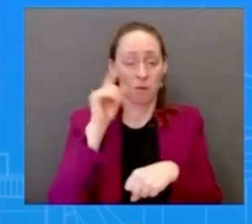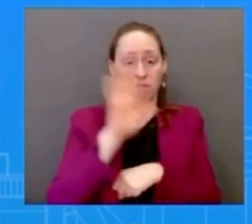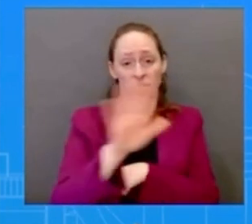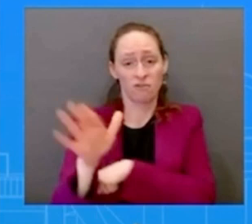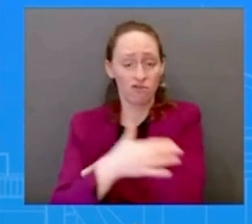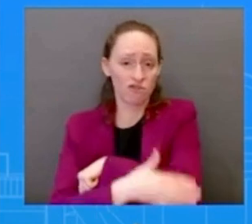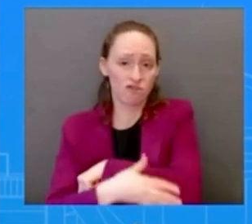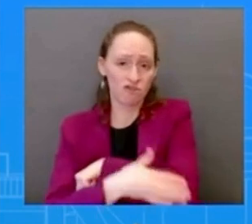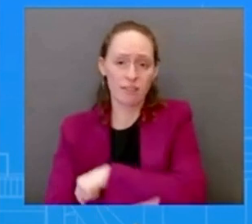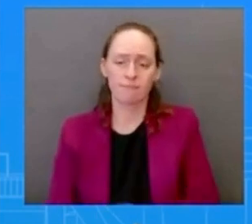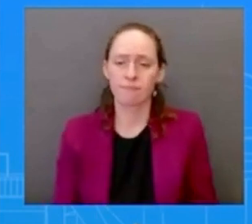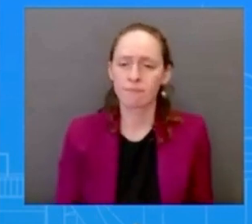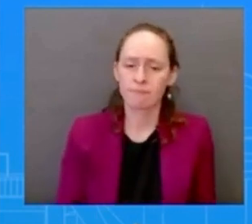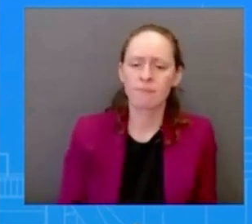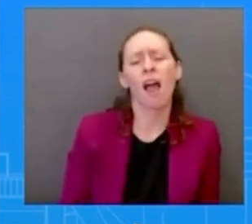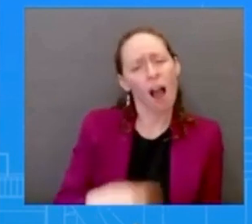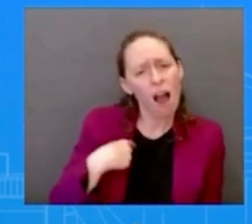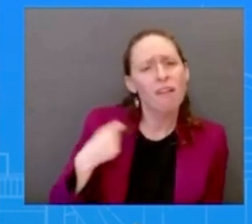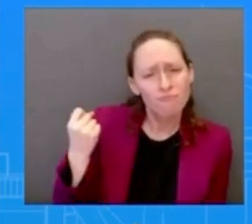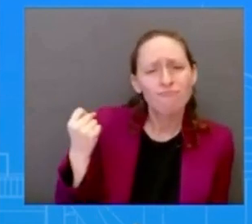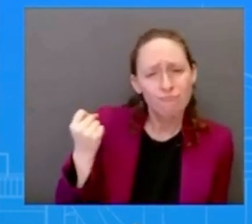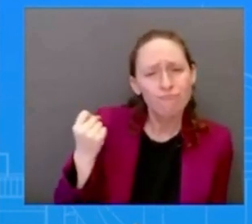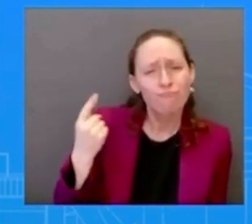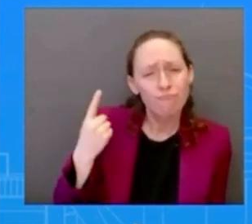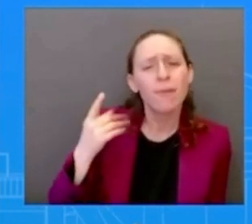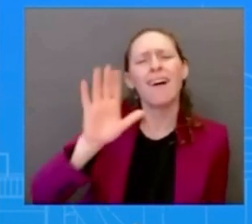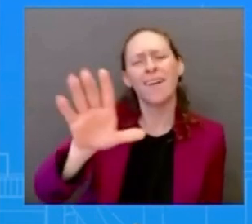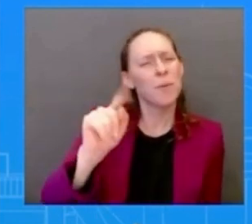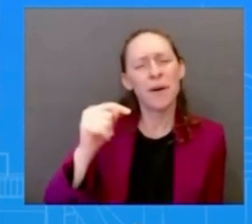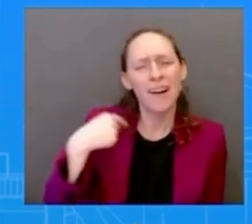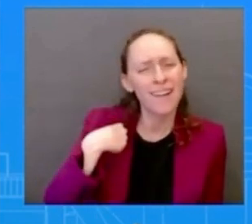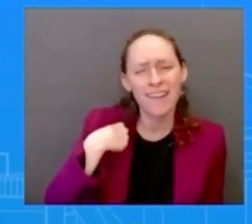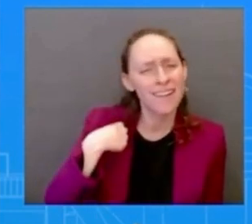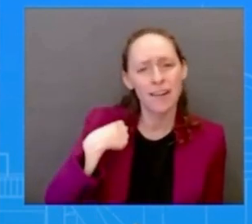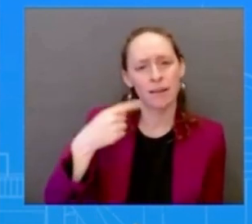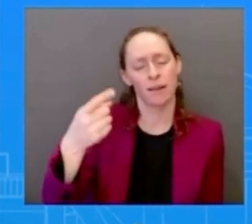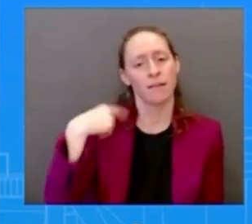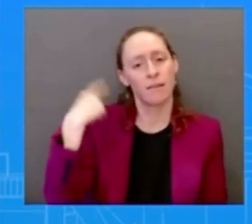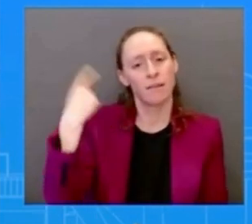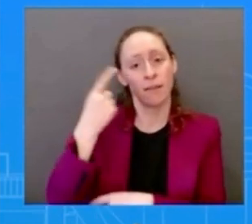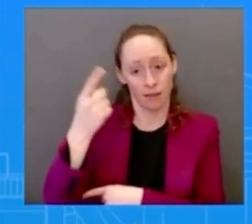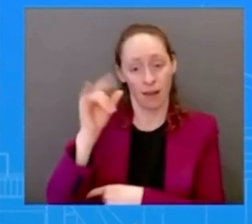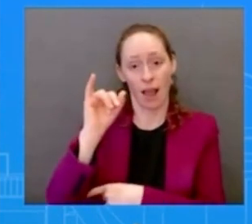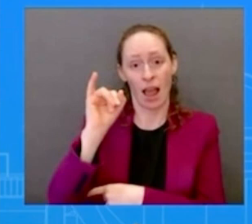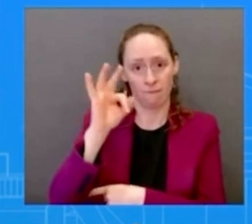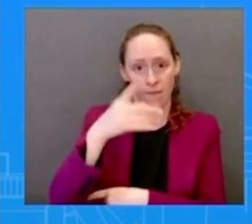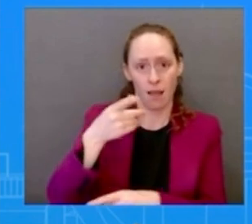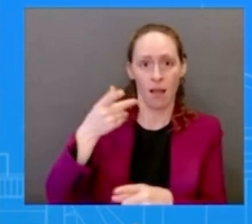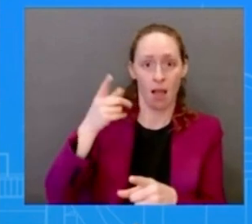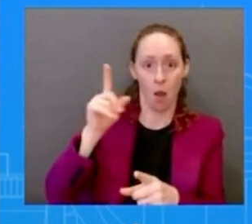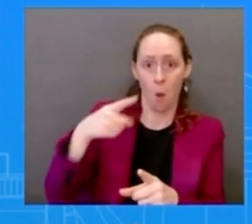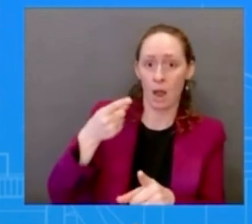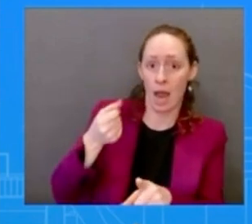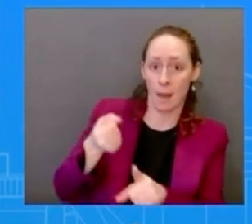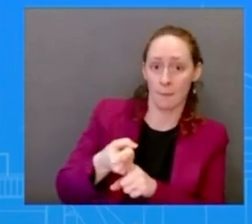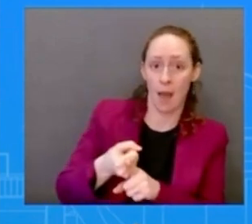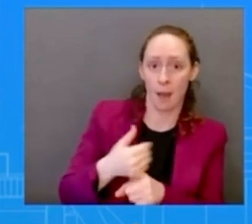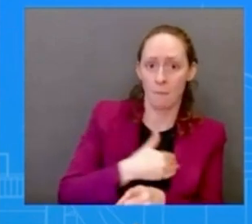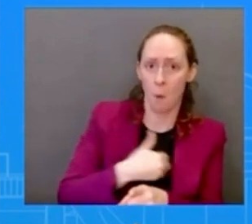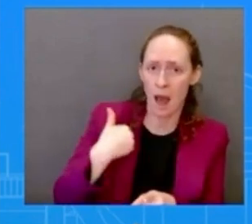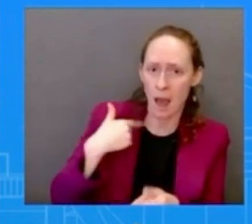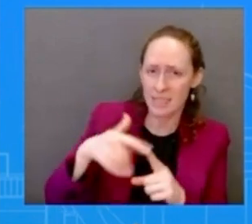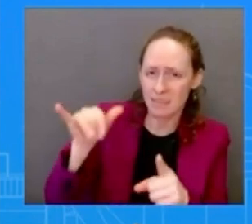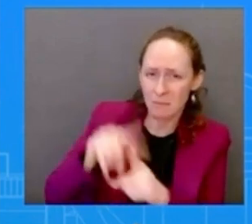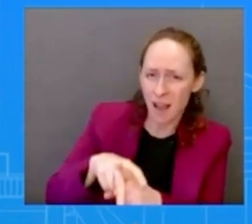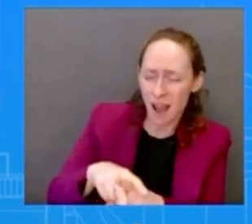does the president think the decision will only impact poland and ukraine can you say that again what do you mean a decision well